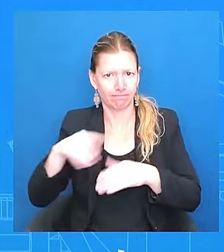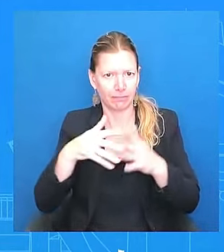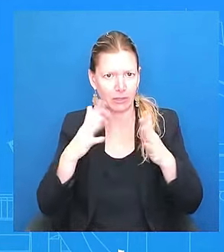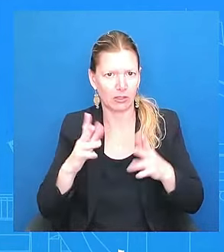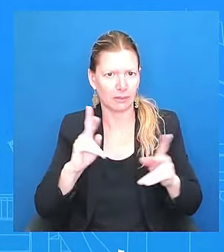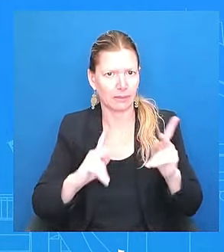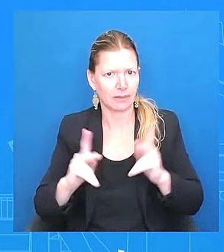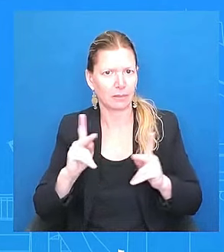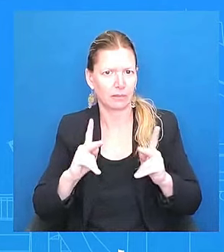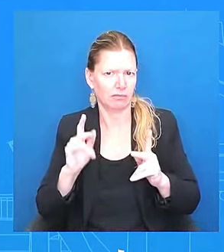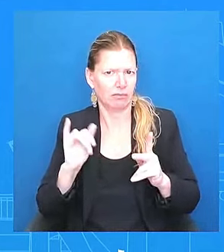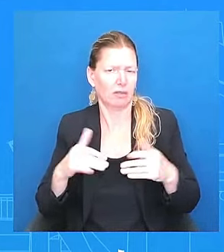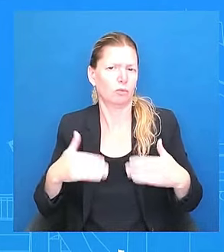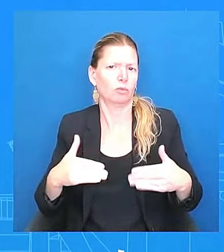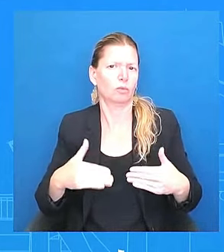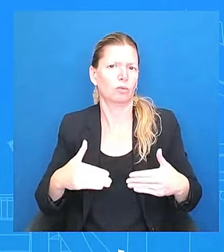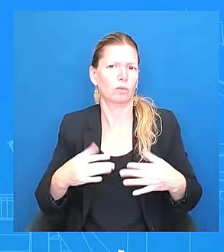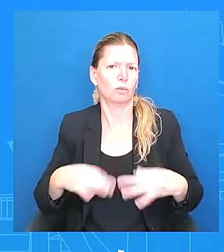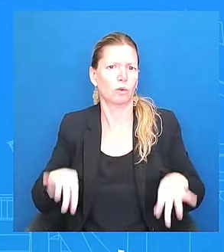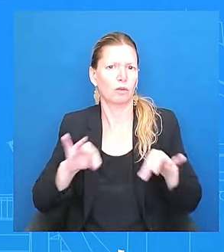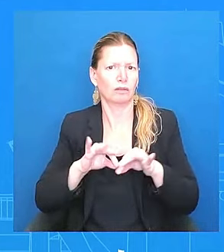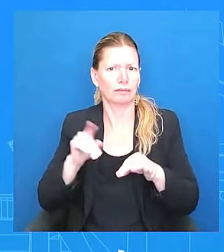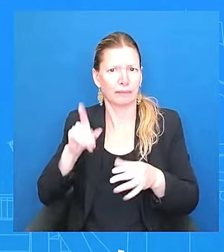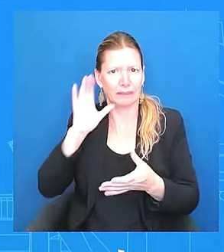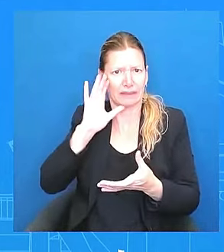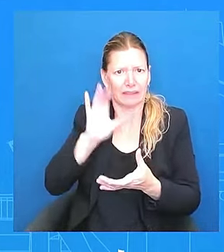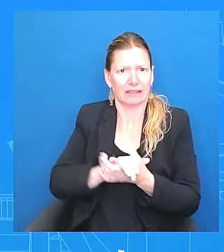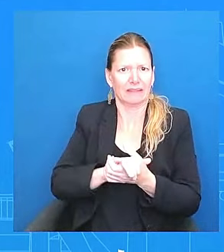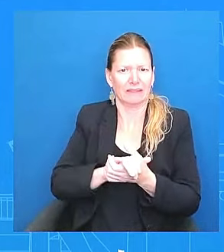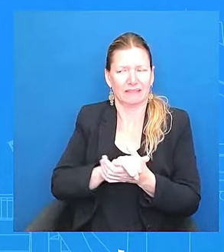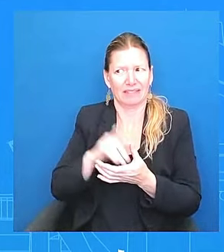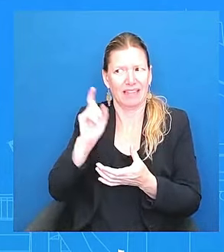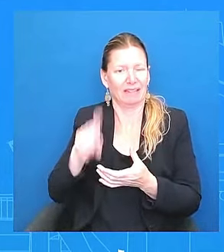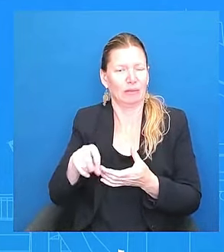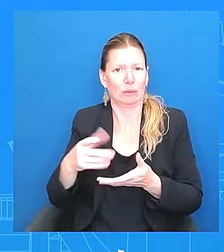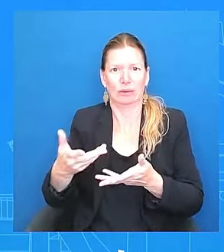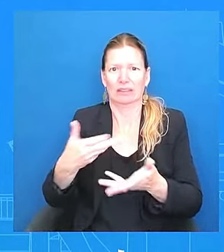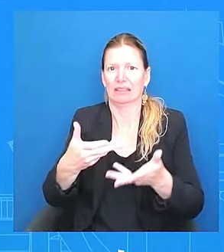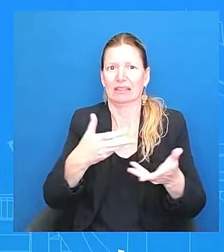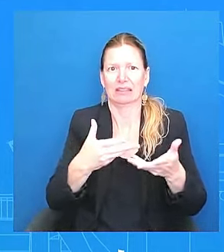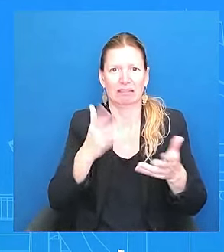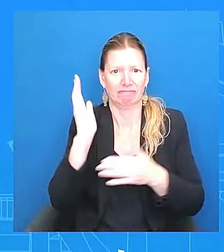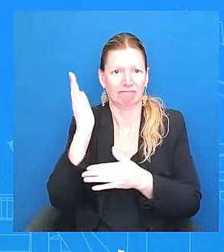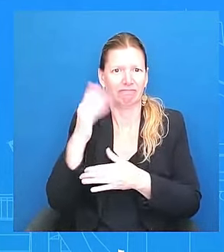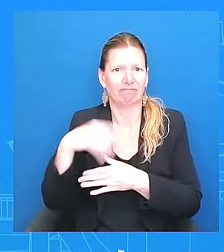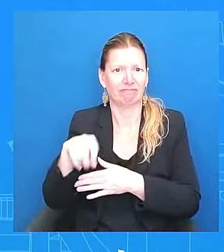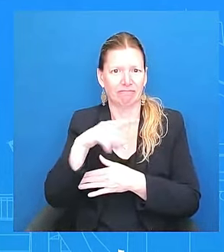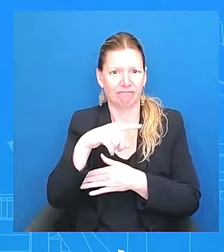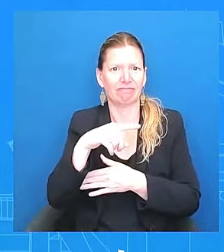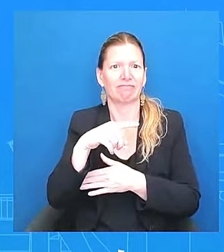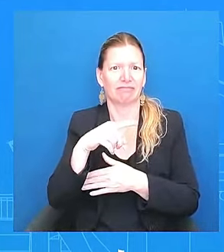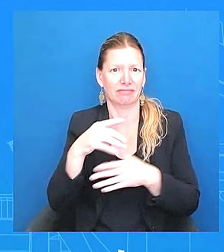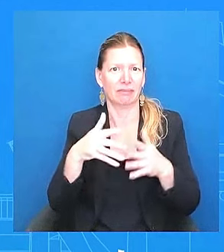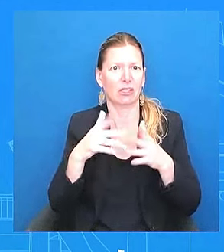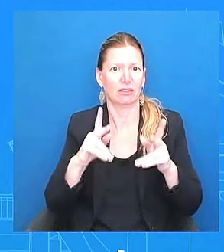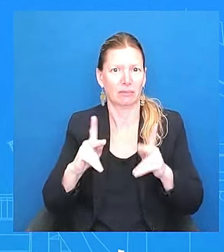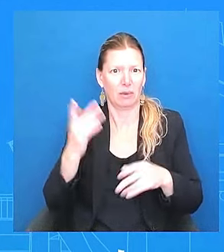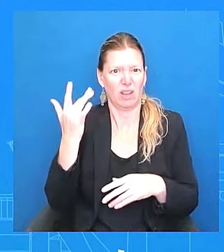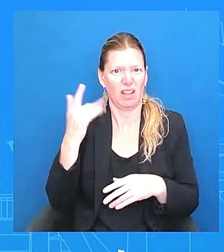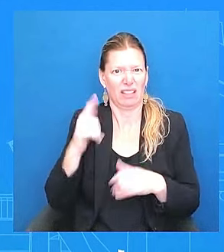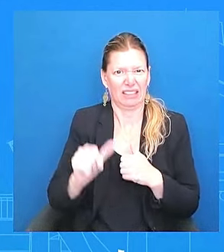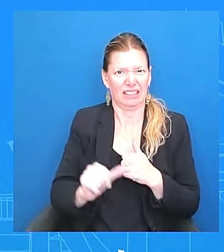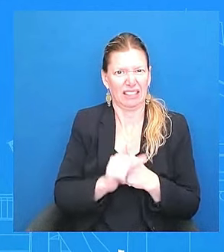And he said, this is a dangerous precedent. It is. It's a dangerous precedent. He also said and laid out that the Supreme Court has